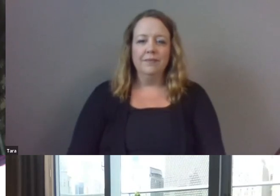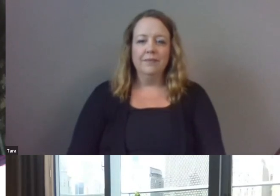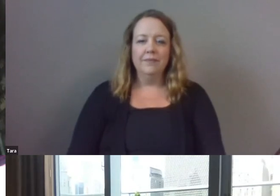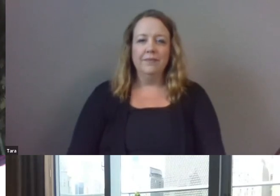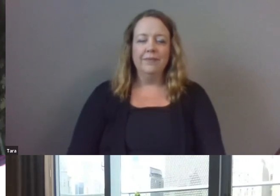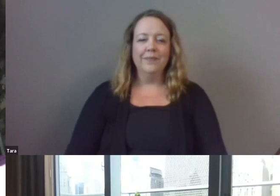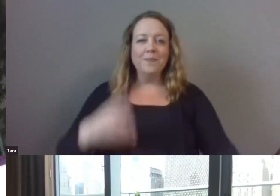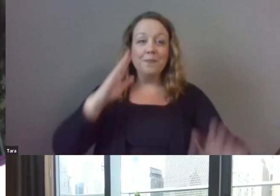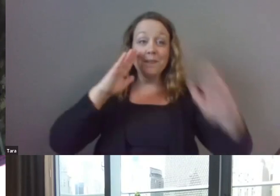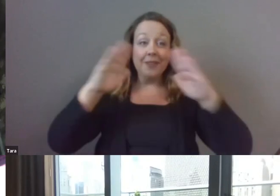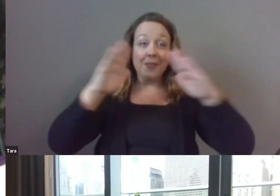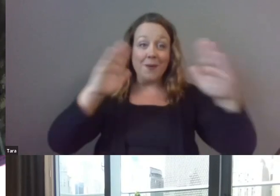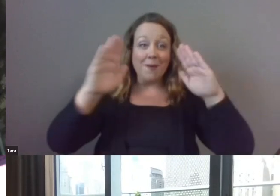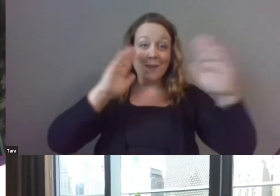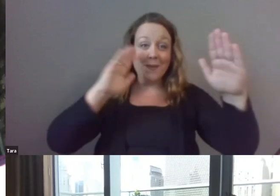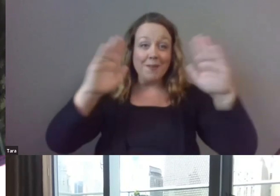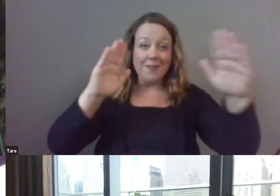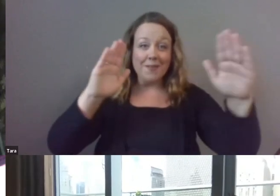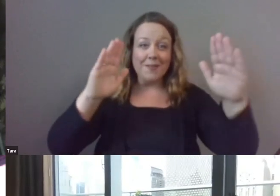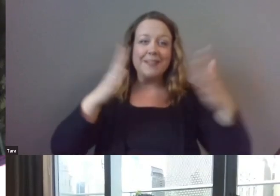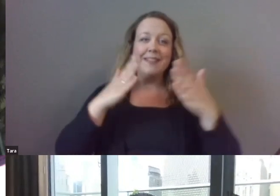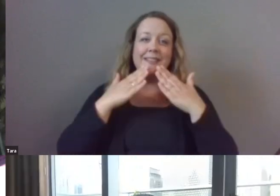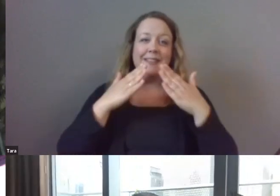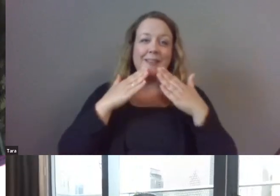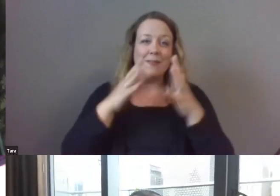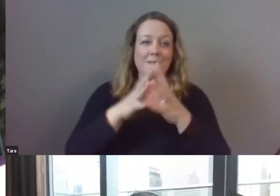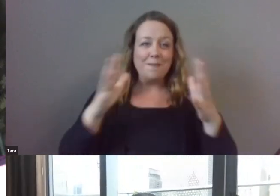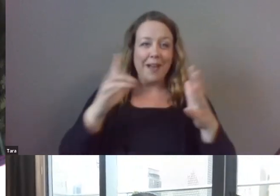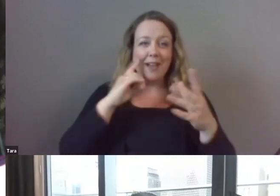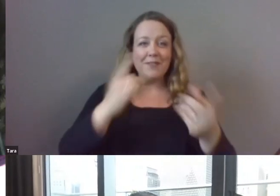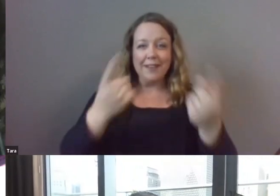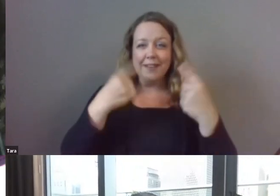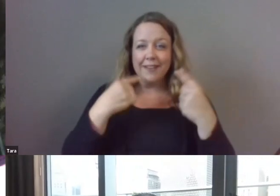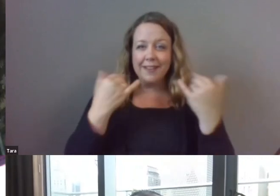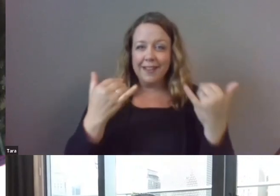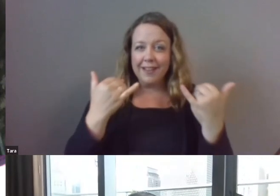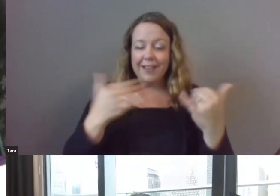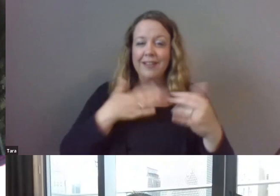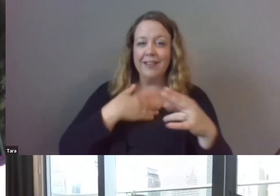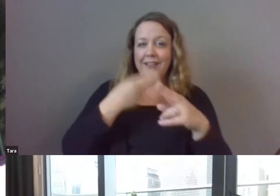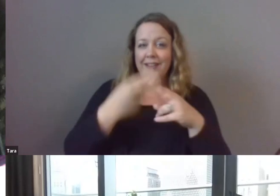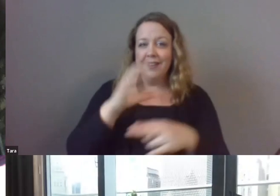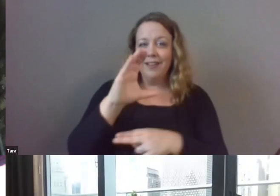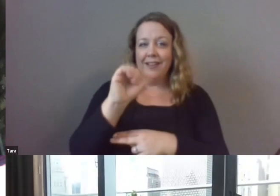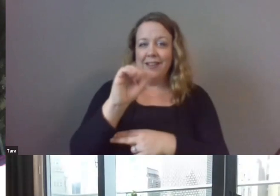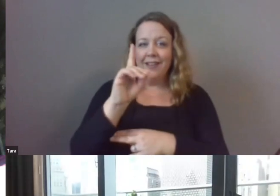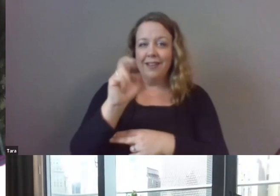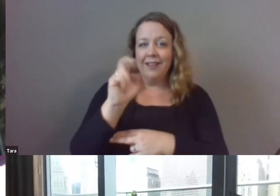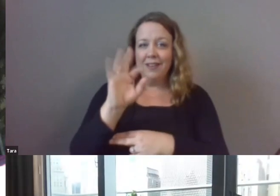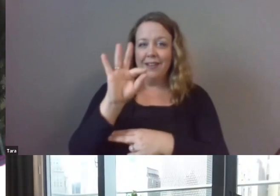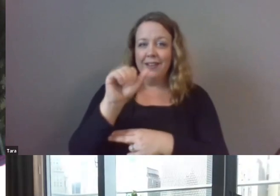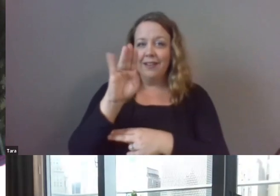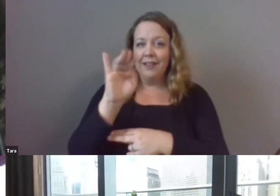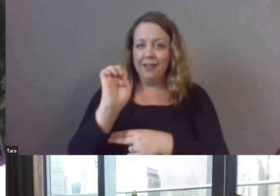Hello everyone, thanks so much to all of you for being here today. My name is Caden Fabi, I am the Policy